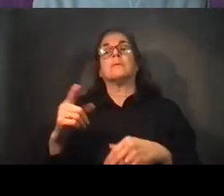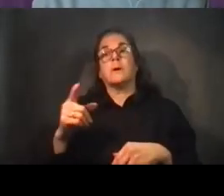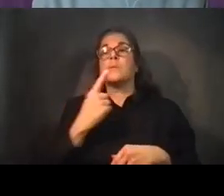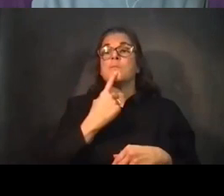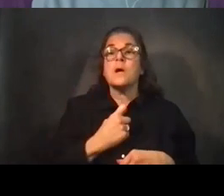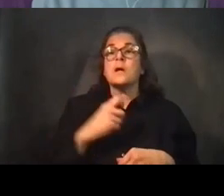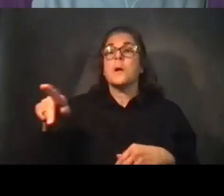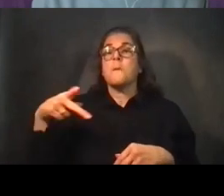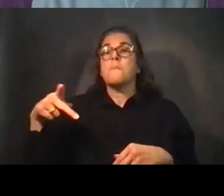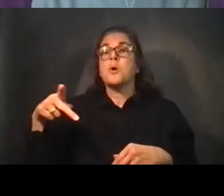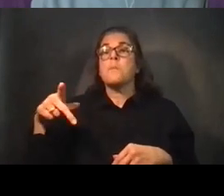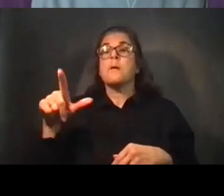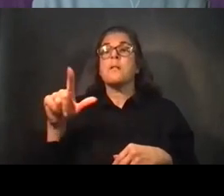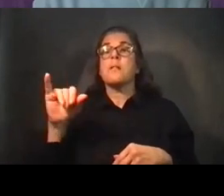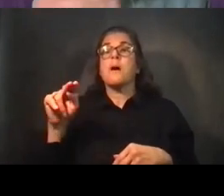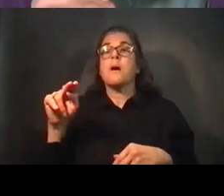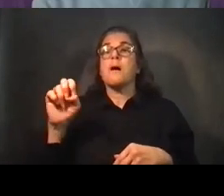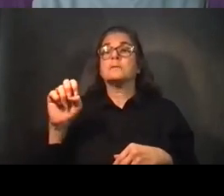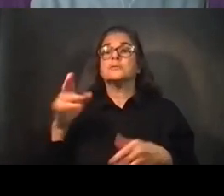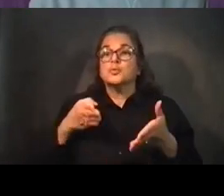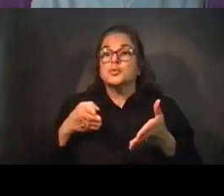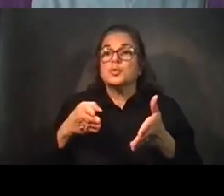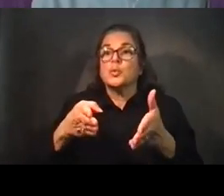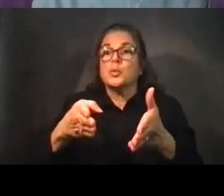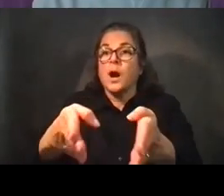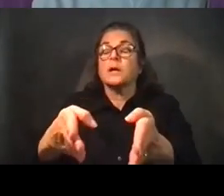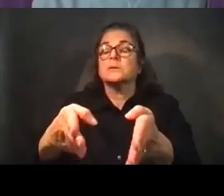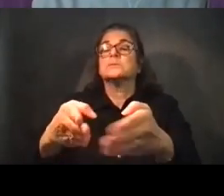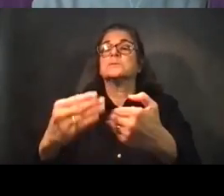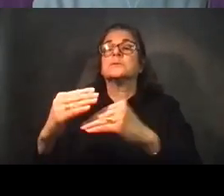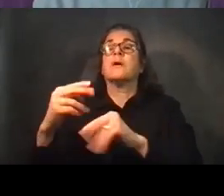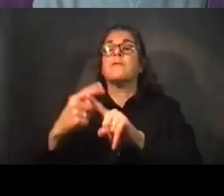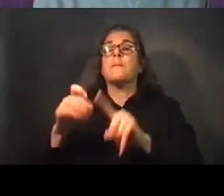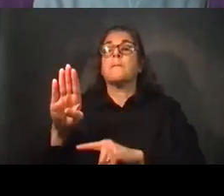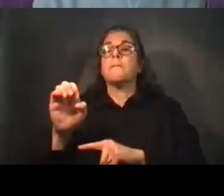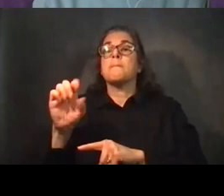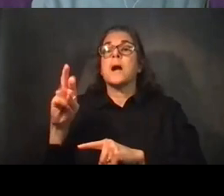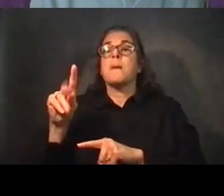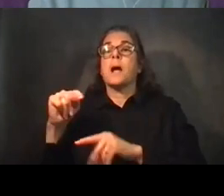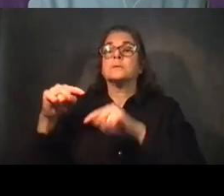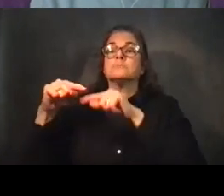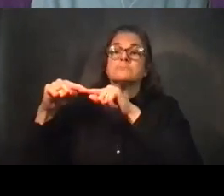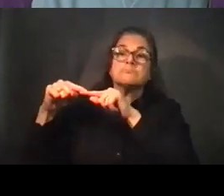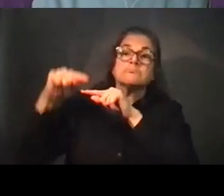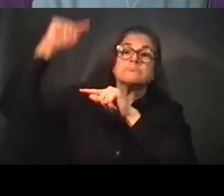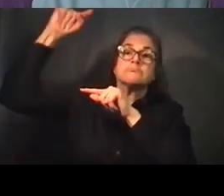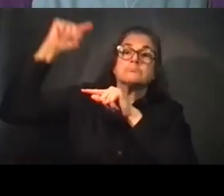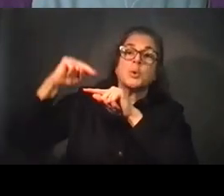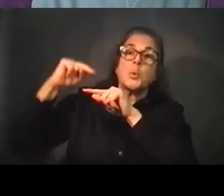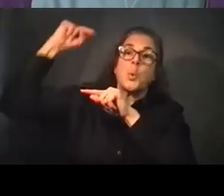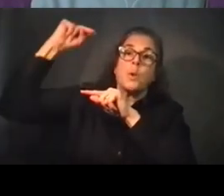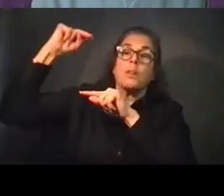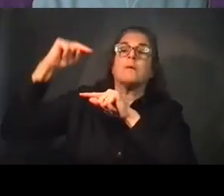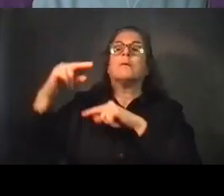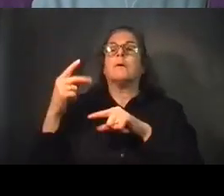north of the Belmont Station coming near to the south of the Addison Station. So we are going to be